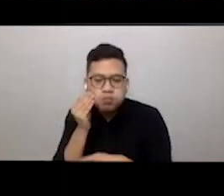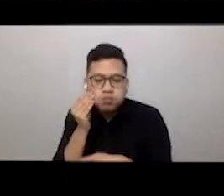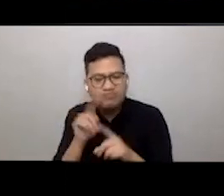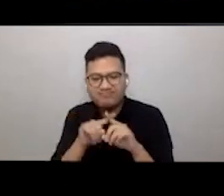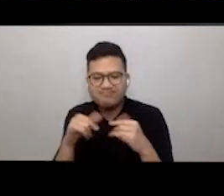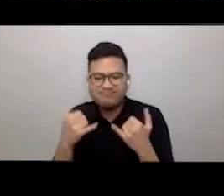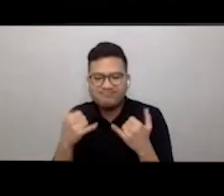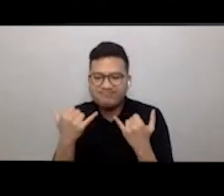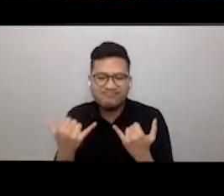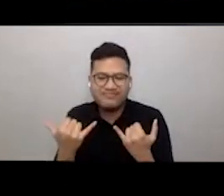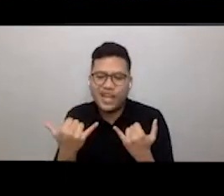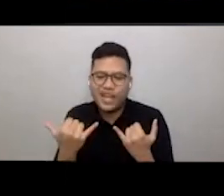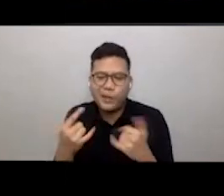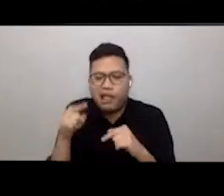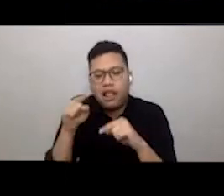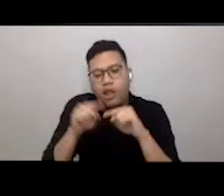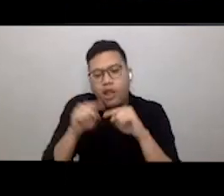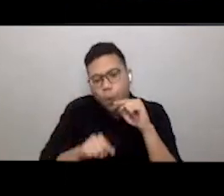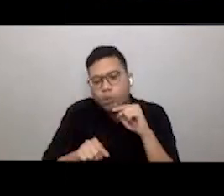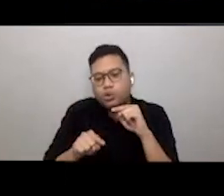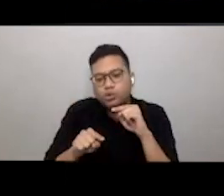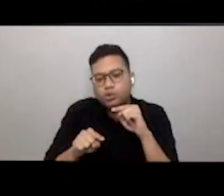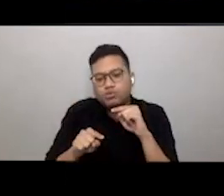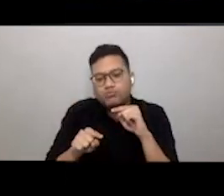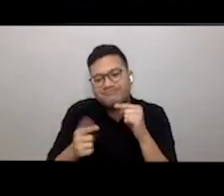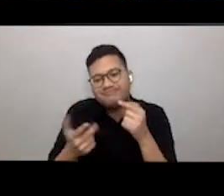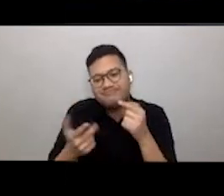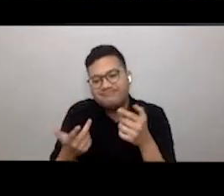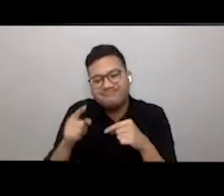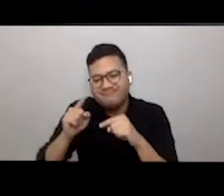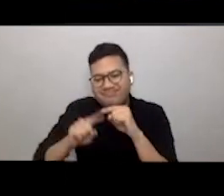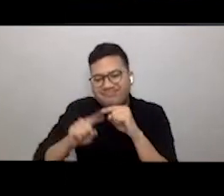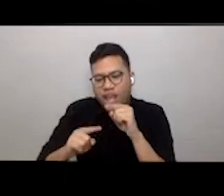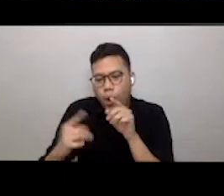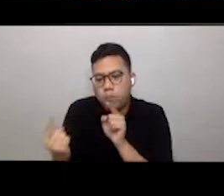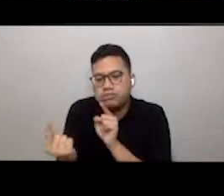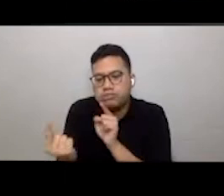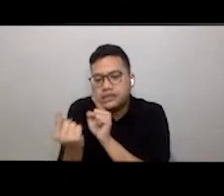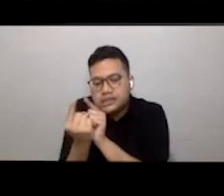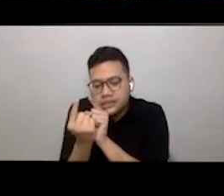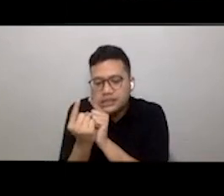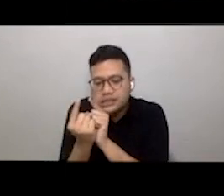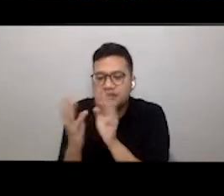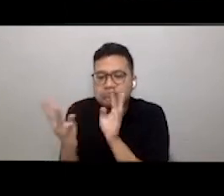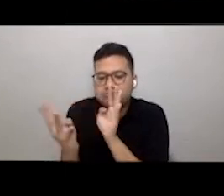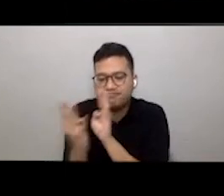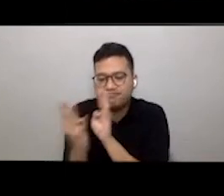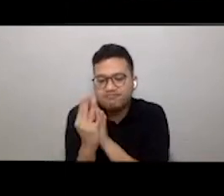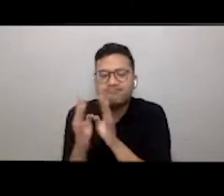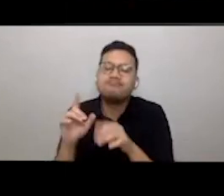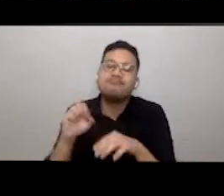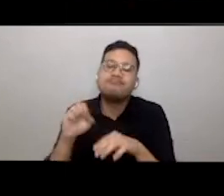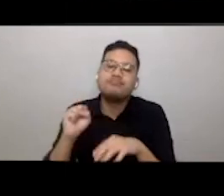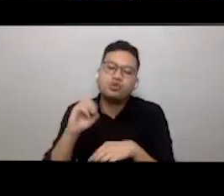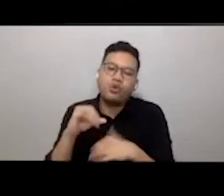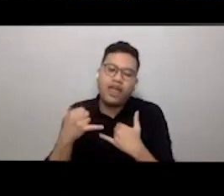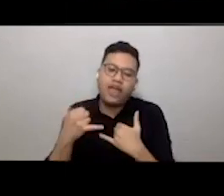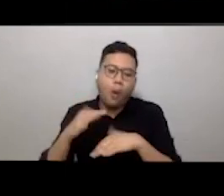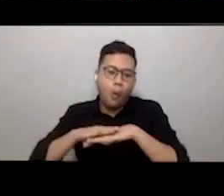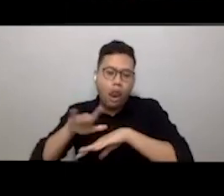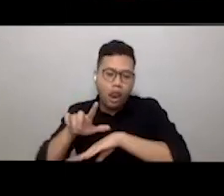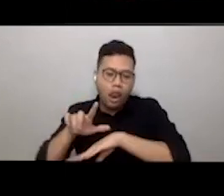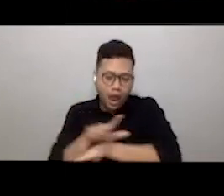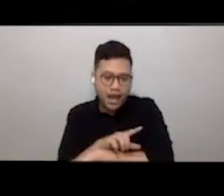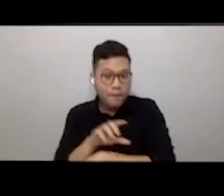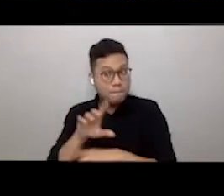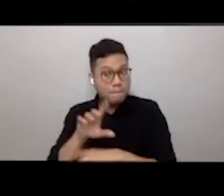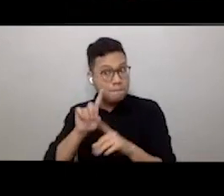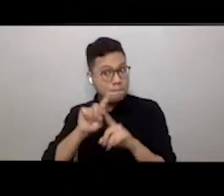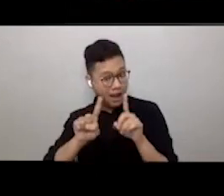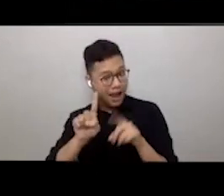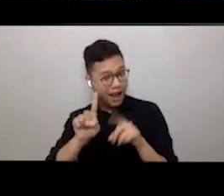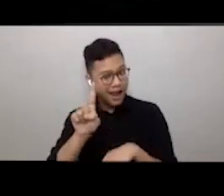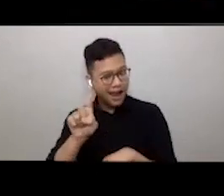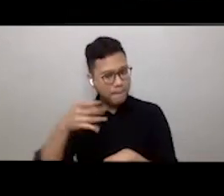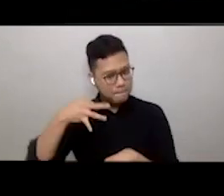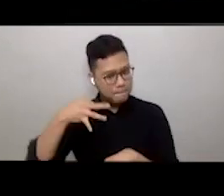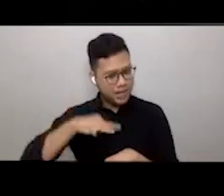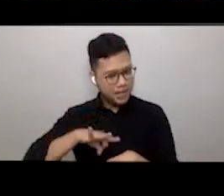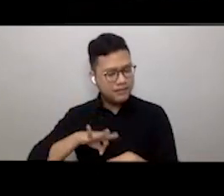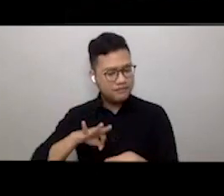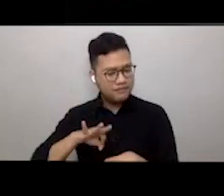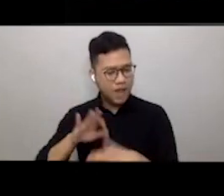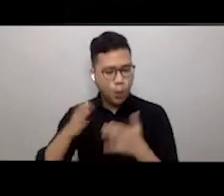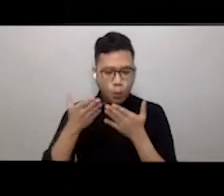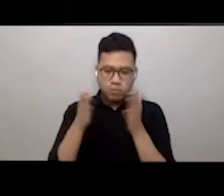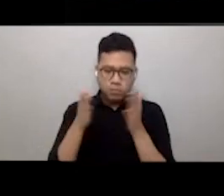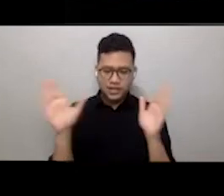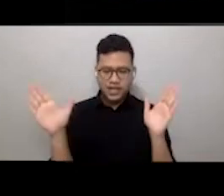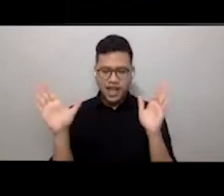obviously we are working, we can't do that anymore, we're working in virtual mode. I think that has the benefit of opening